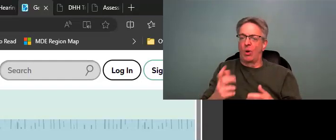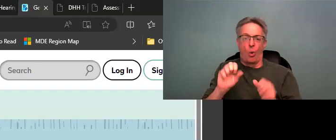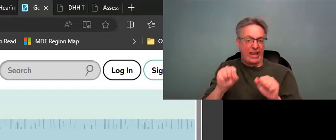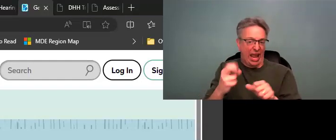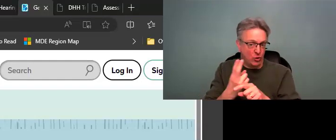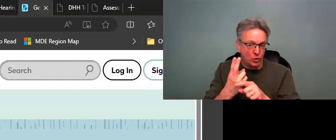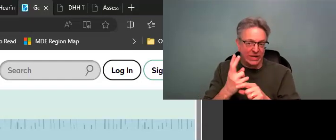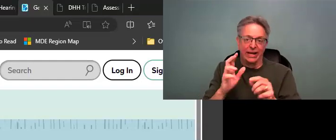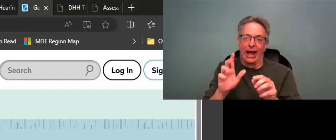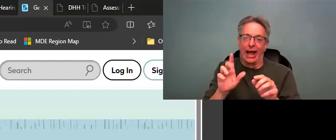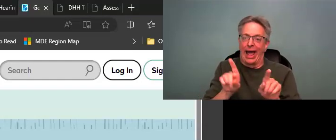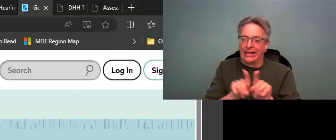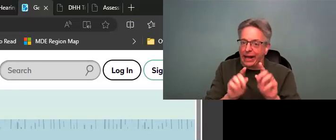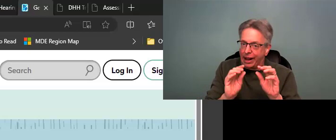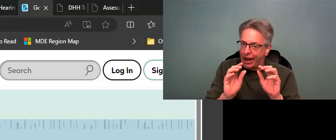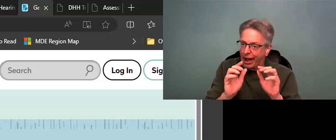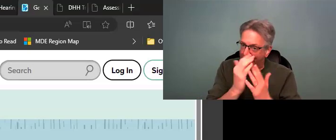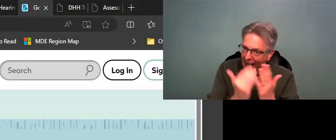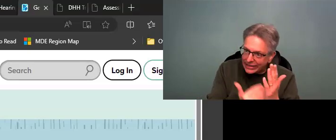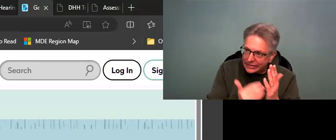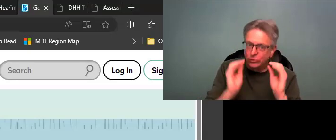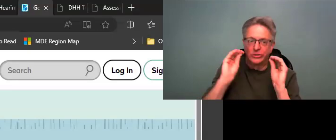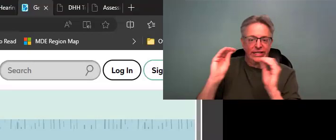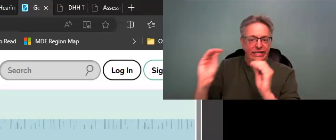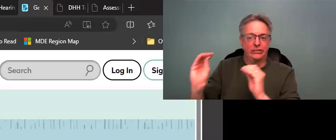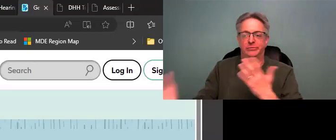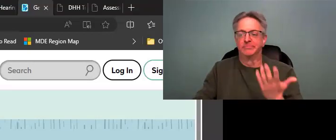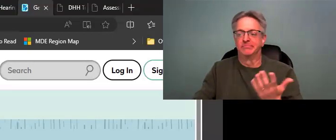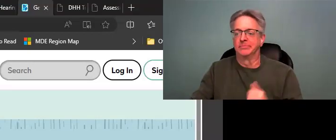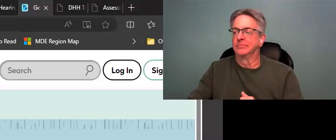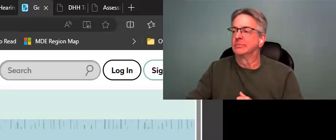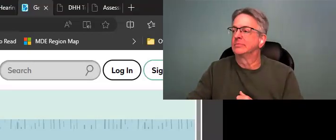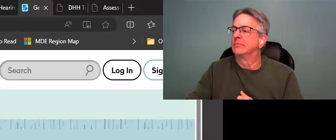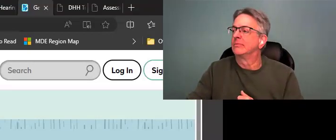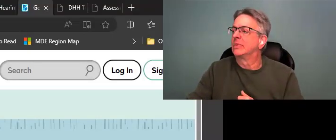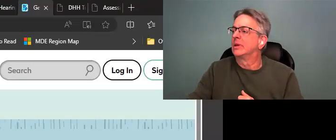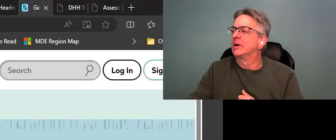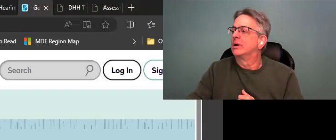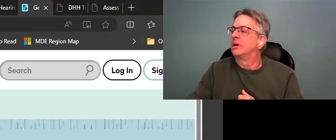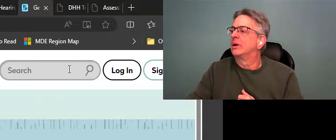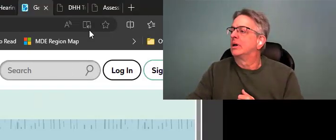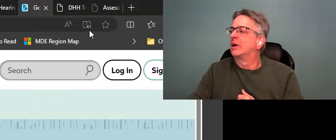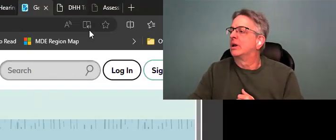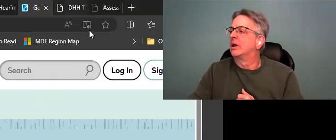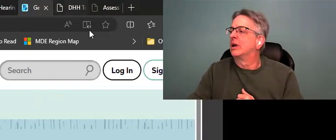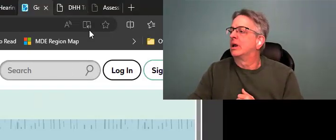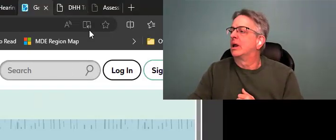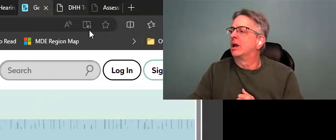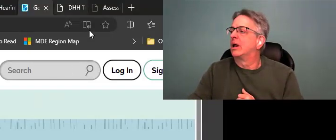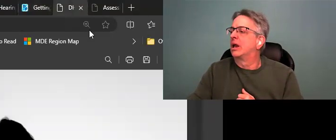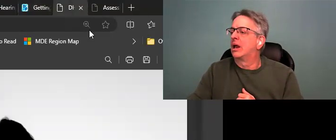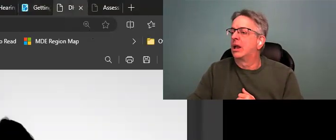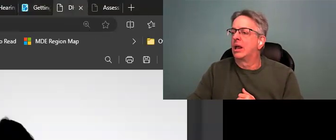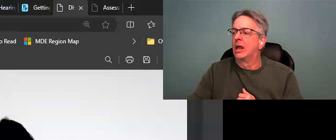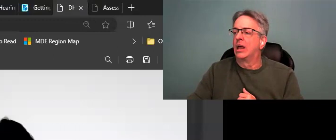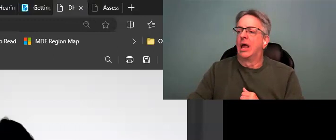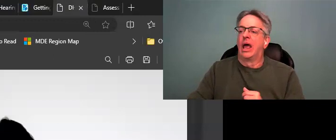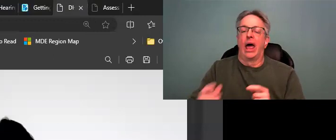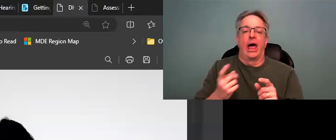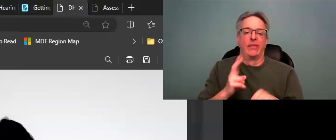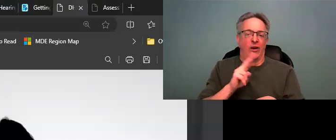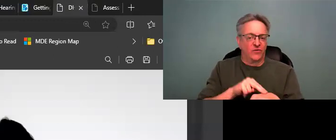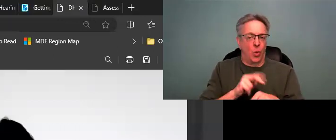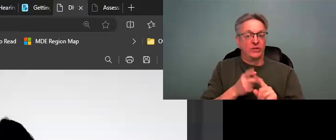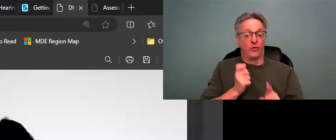and how to, a module about self-assessments and different lessons to teach as well. This is on